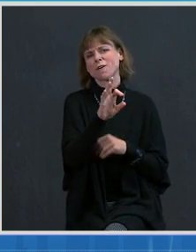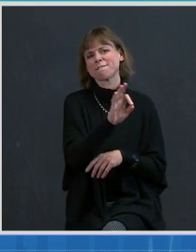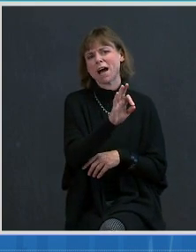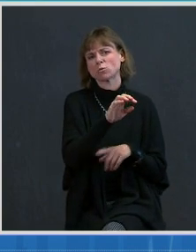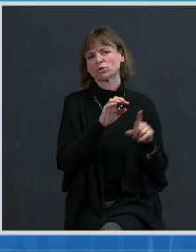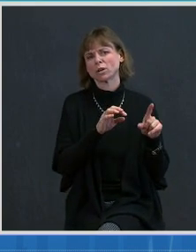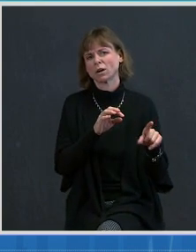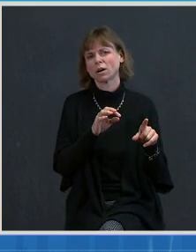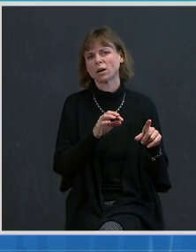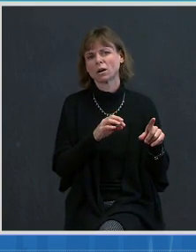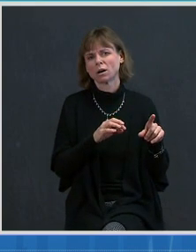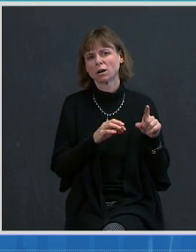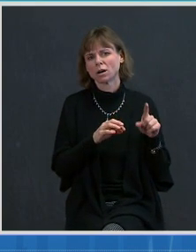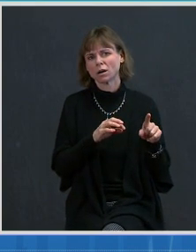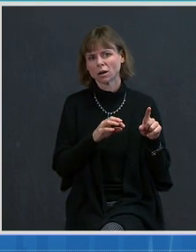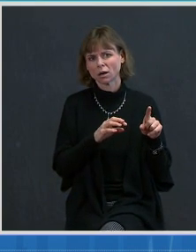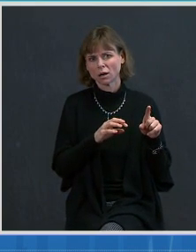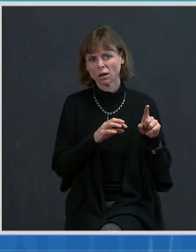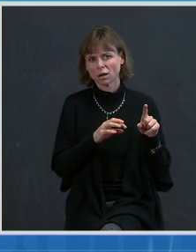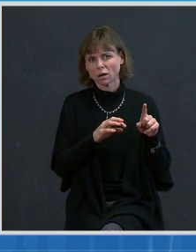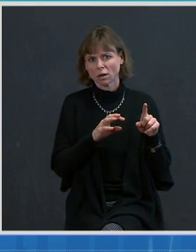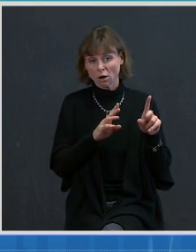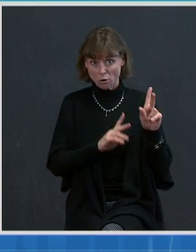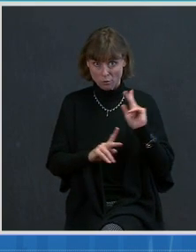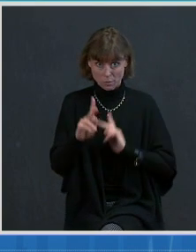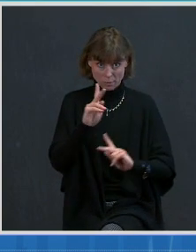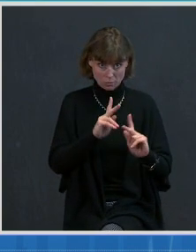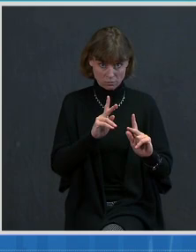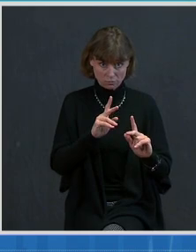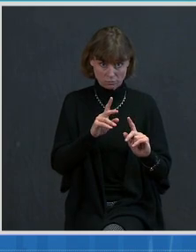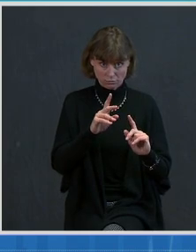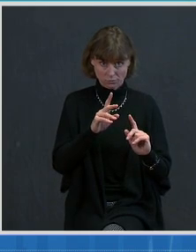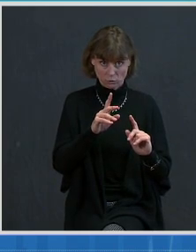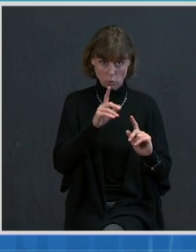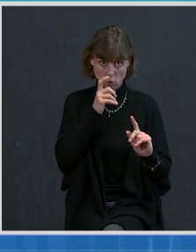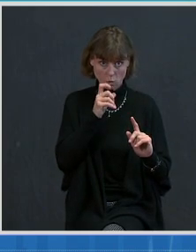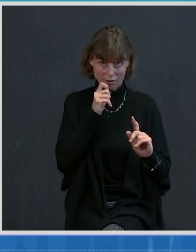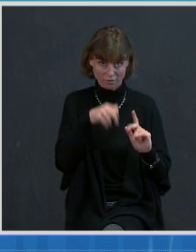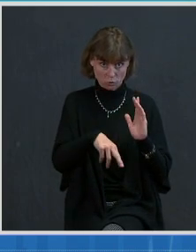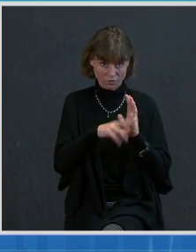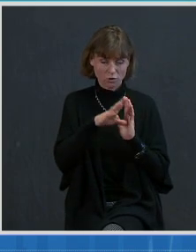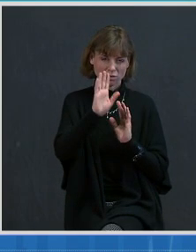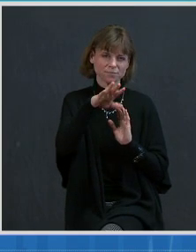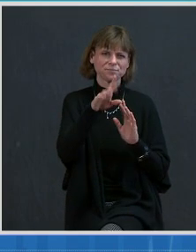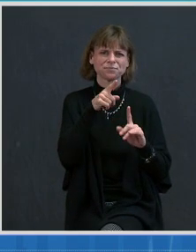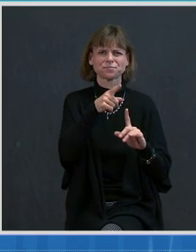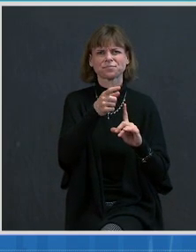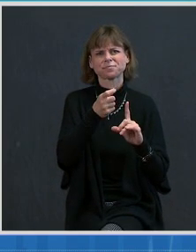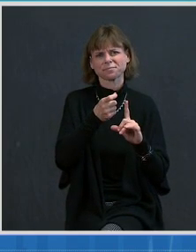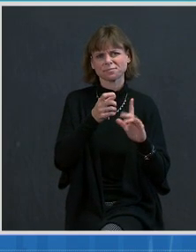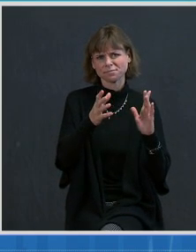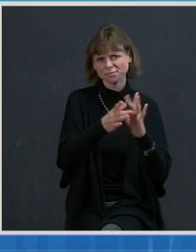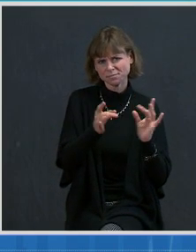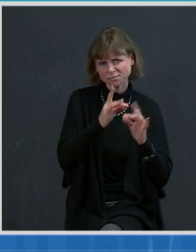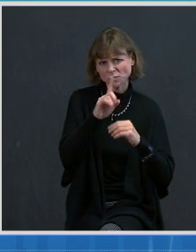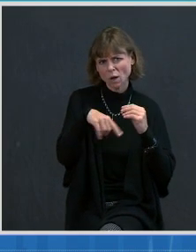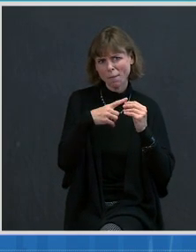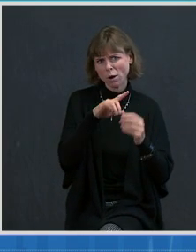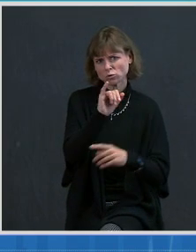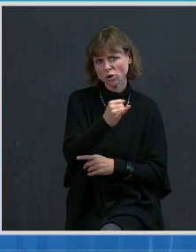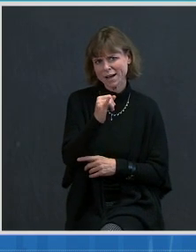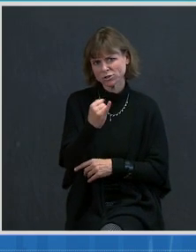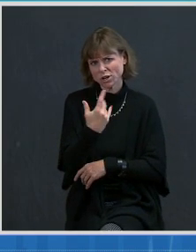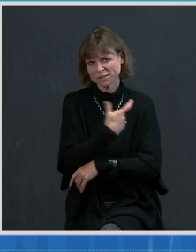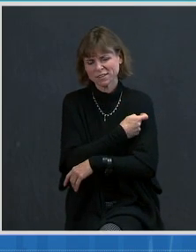people who haven't heard the review before, for you to talk about the Johnson & Johnson vaccine and how people